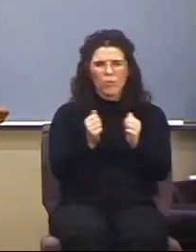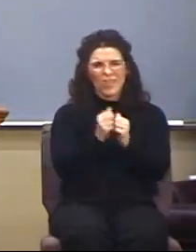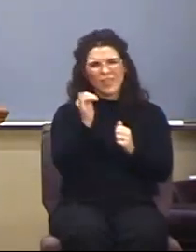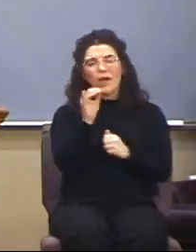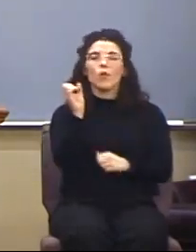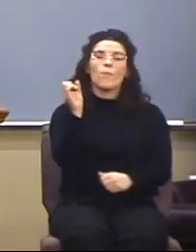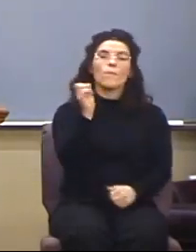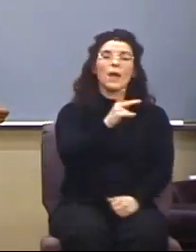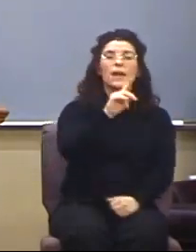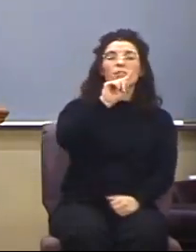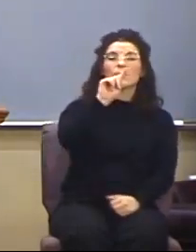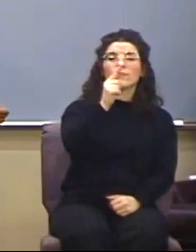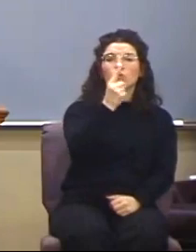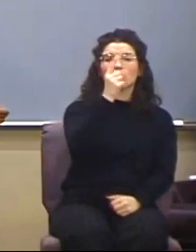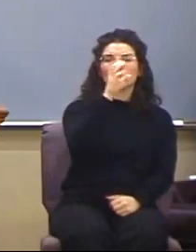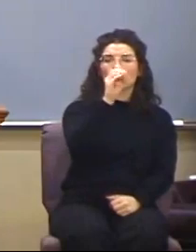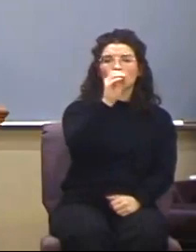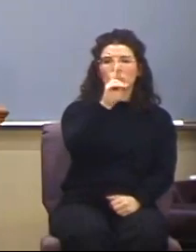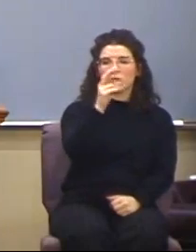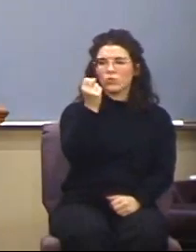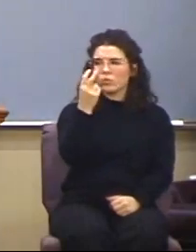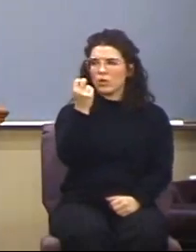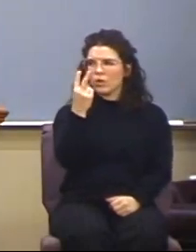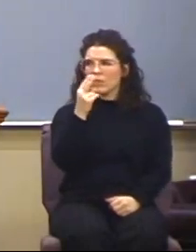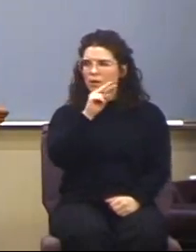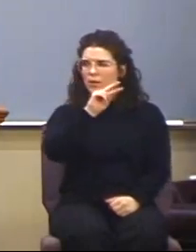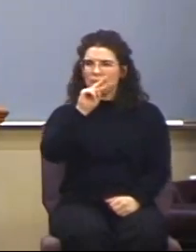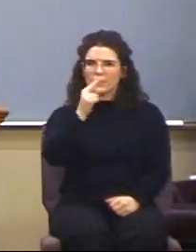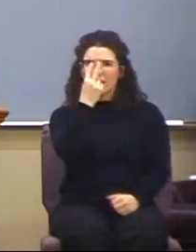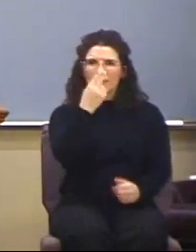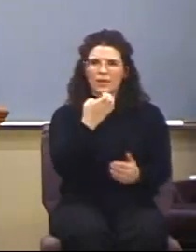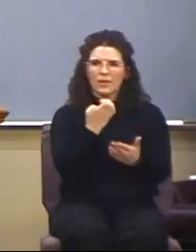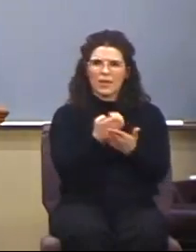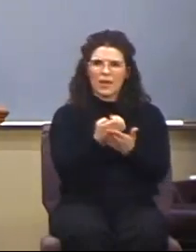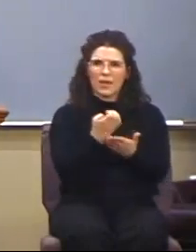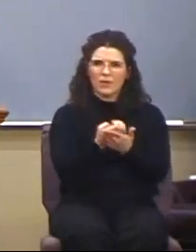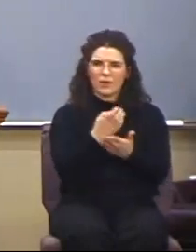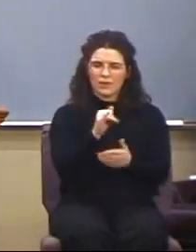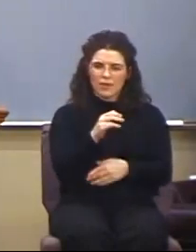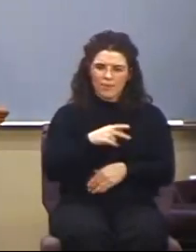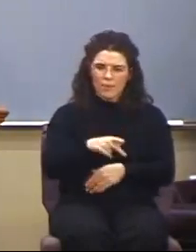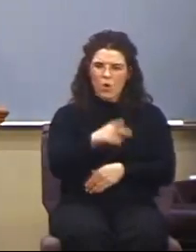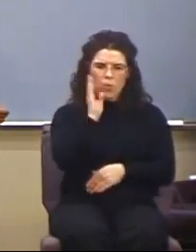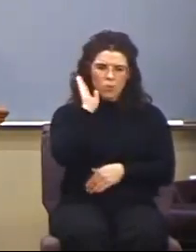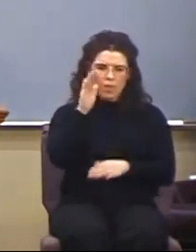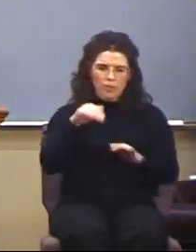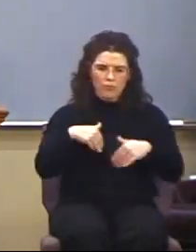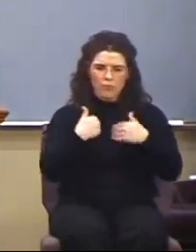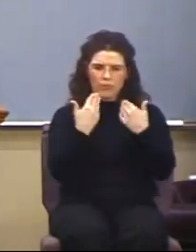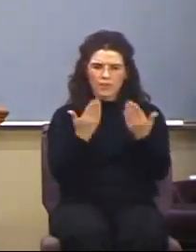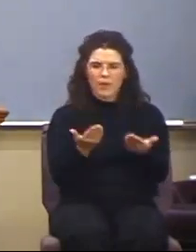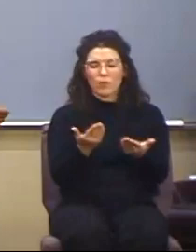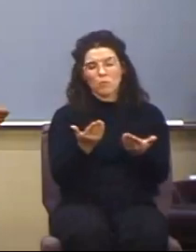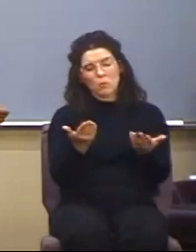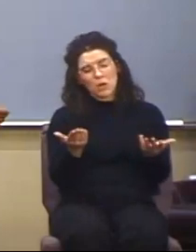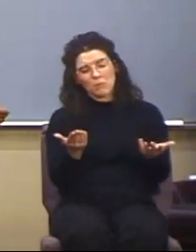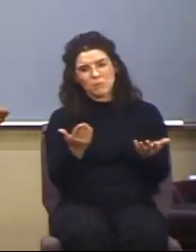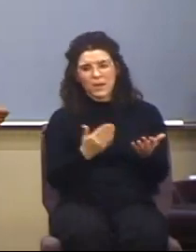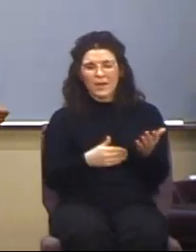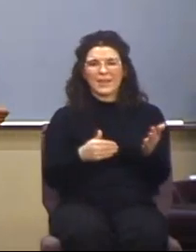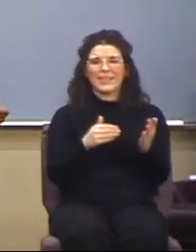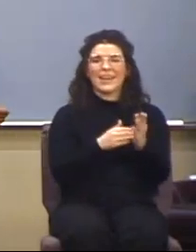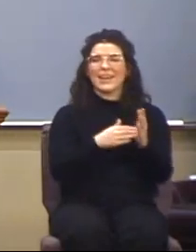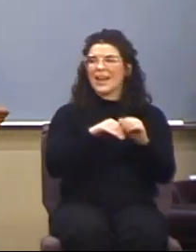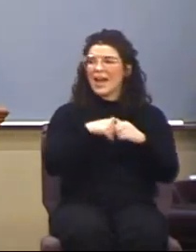let's go back to 1 Corinthians chapter 12. The second evidence that Paul's going to provide. Well, once again,